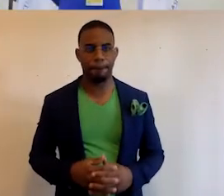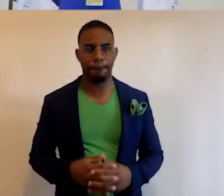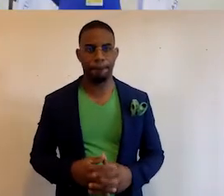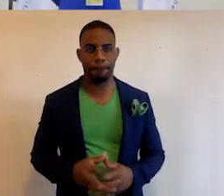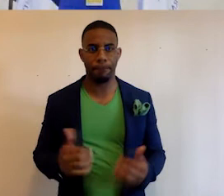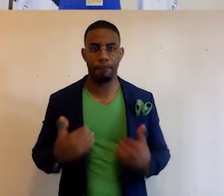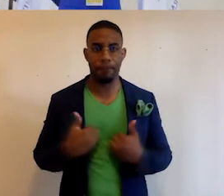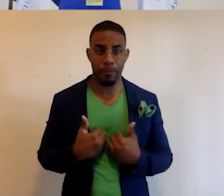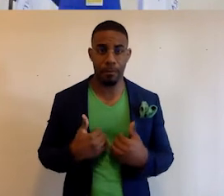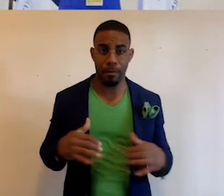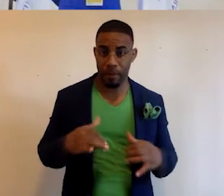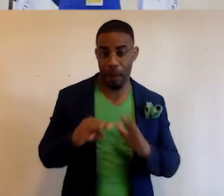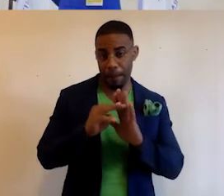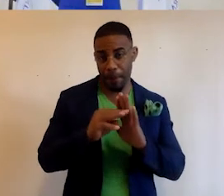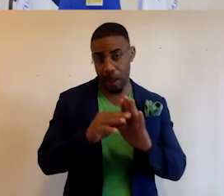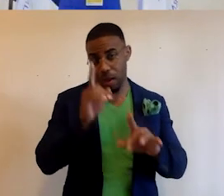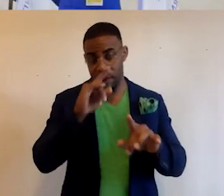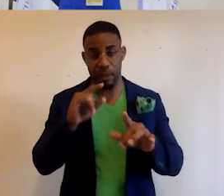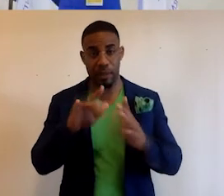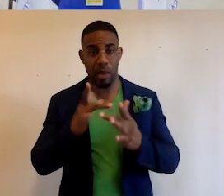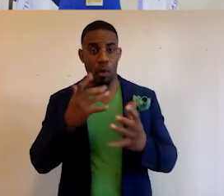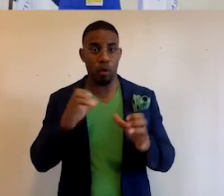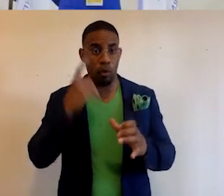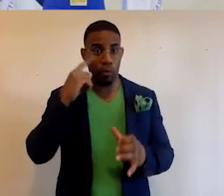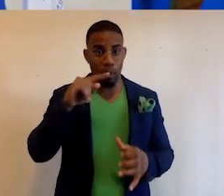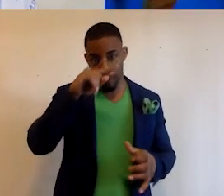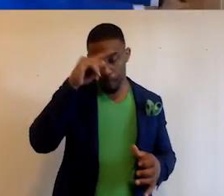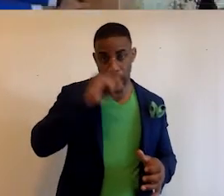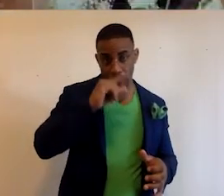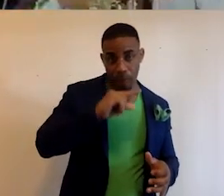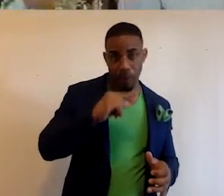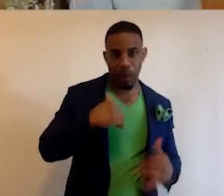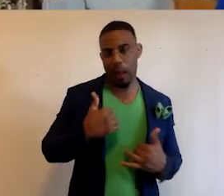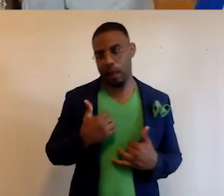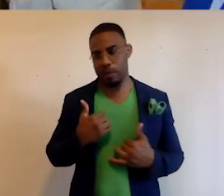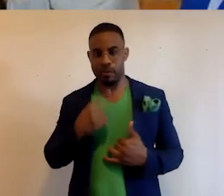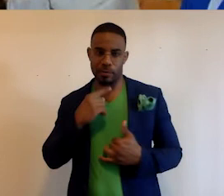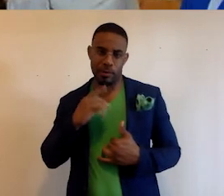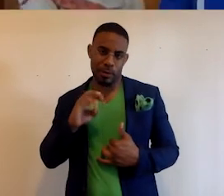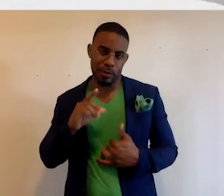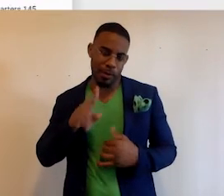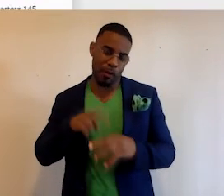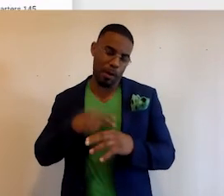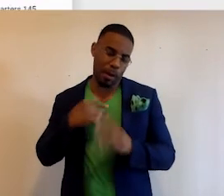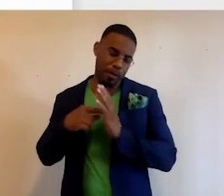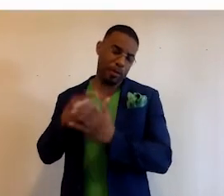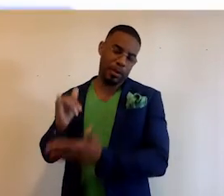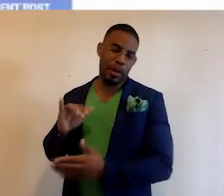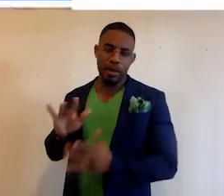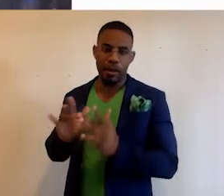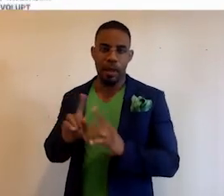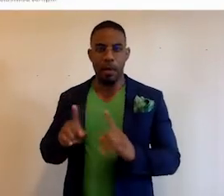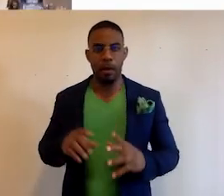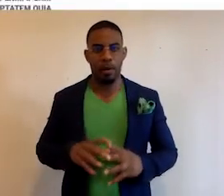We have begun modeling sites that we want to do for Black Greeks. happen to be a Sigma, so of course I'm showcasing the Sigma site, but